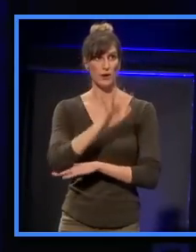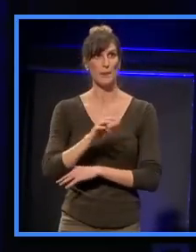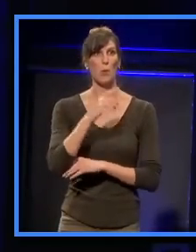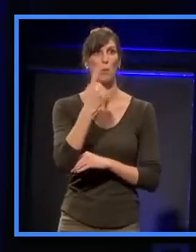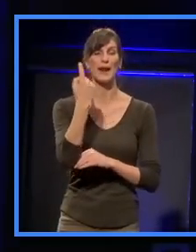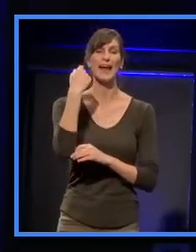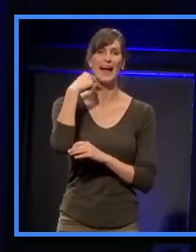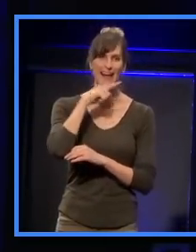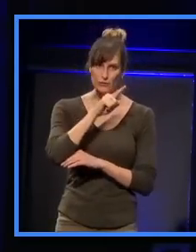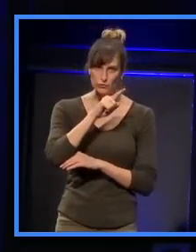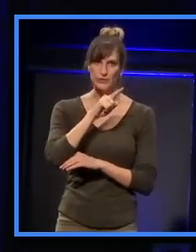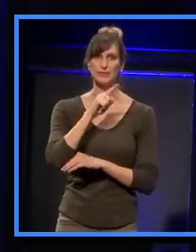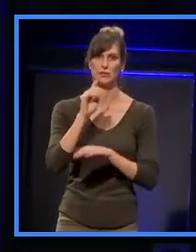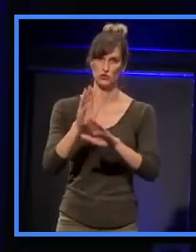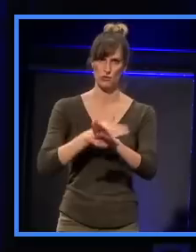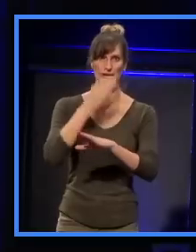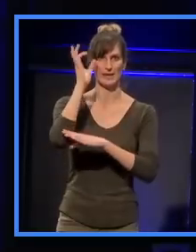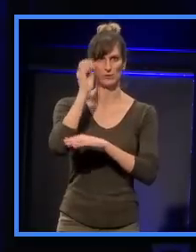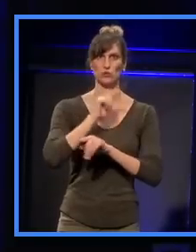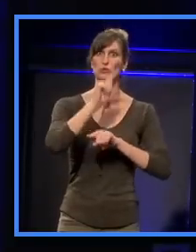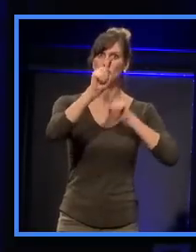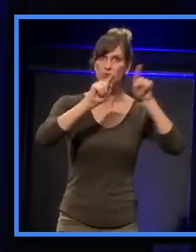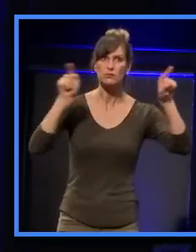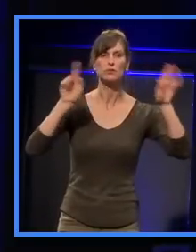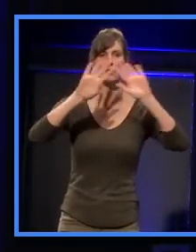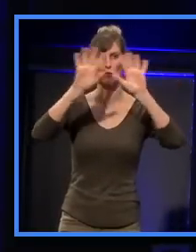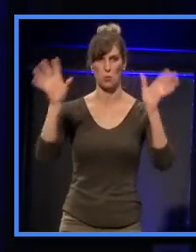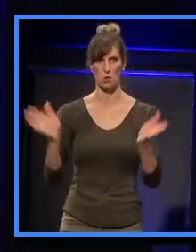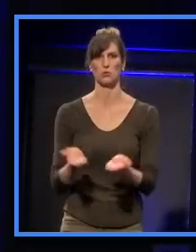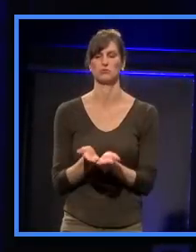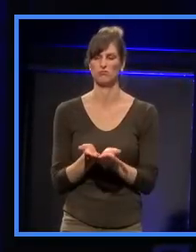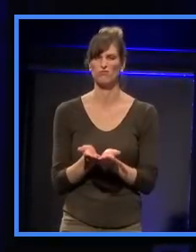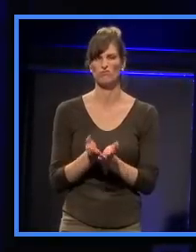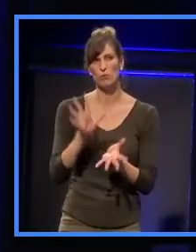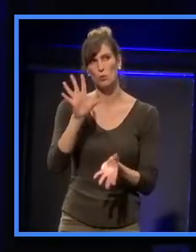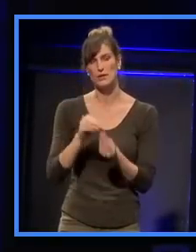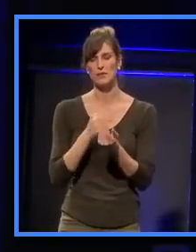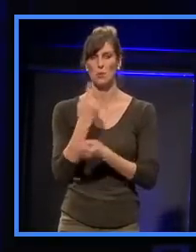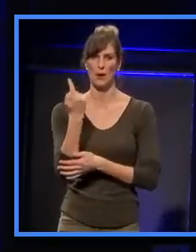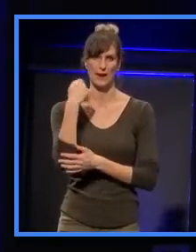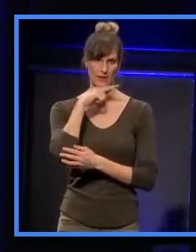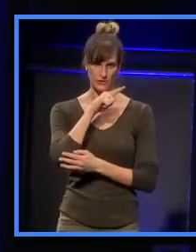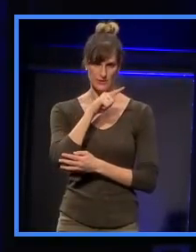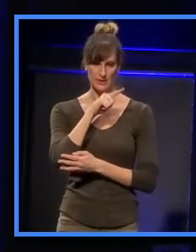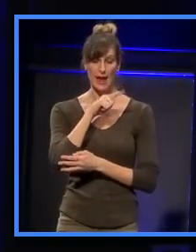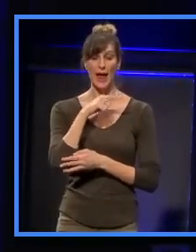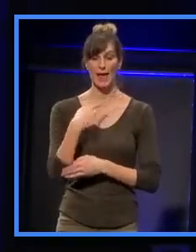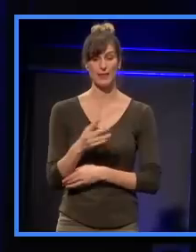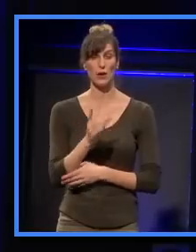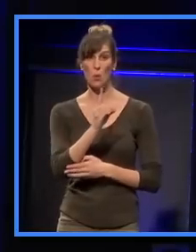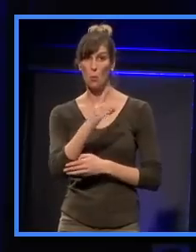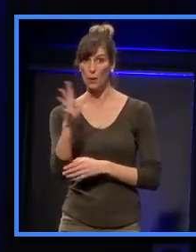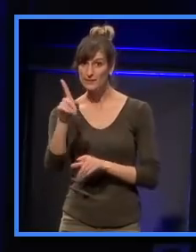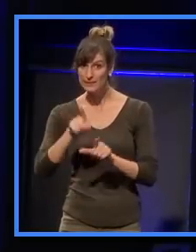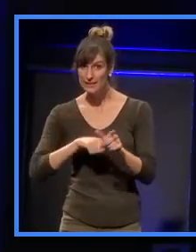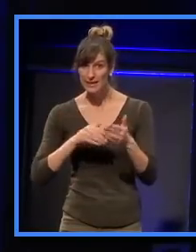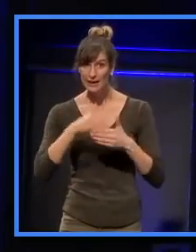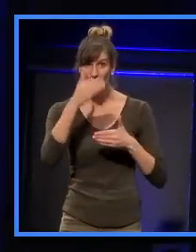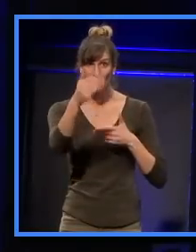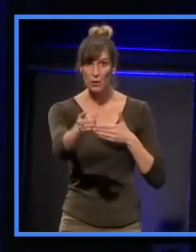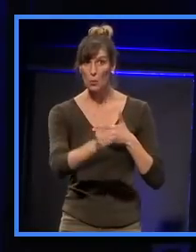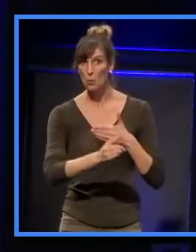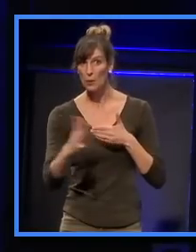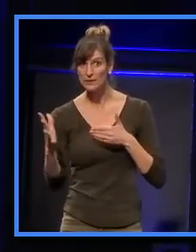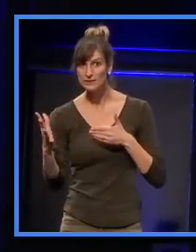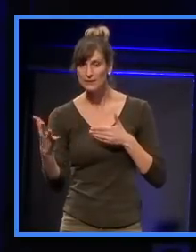councils, and there is one in each of those countries. And once a year, we have World Green Building Week. This, for us,